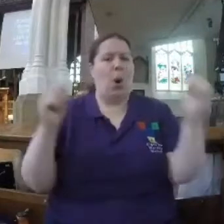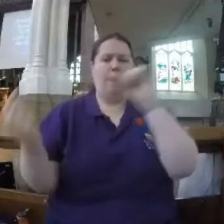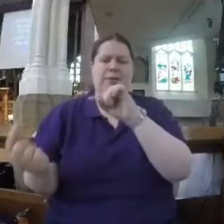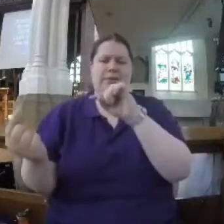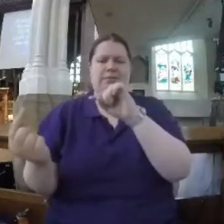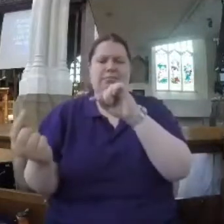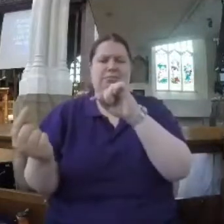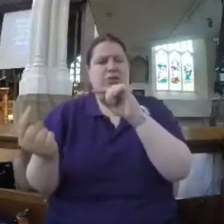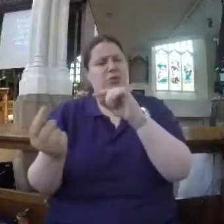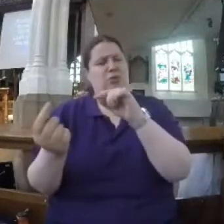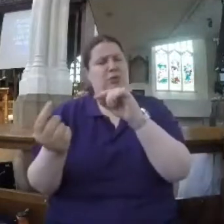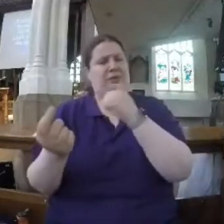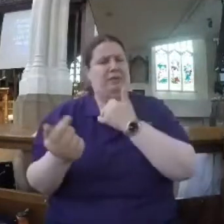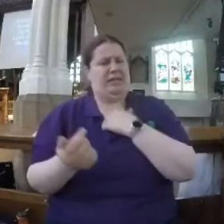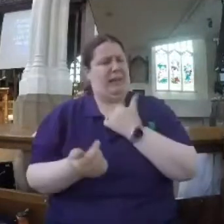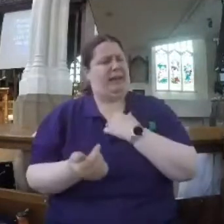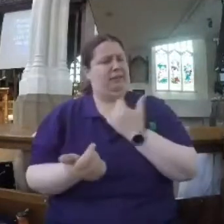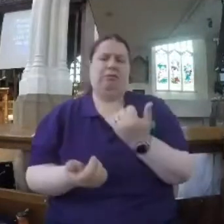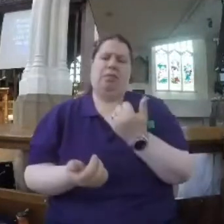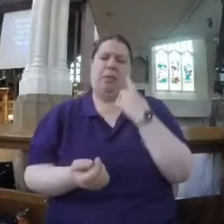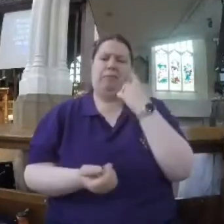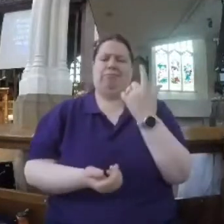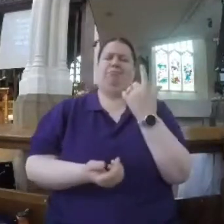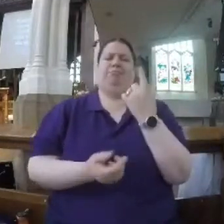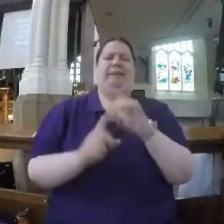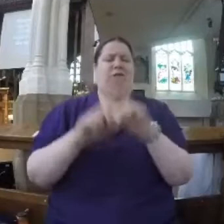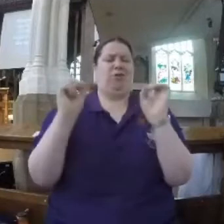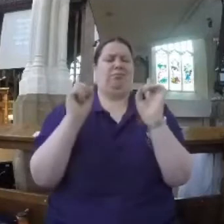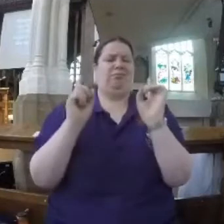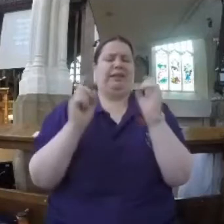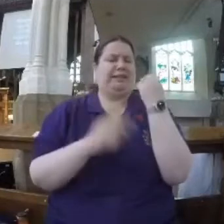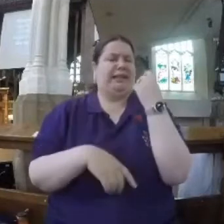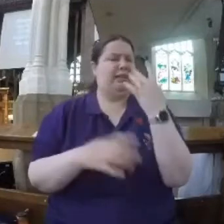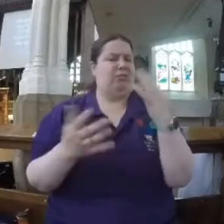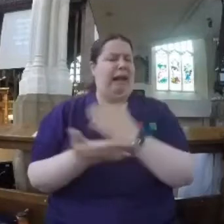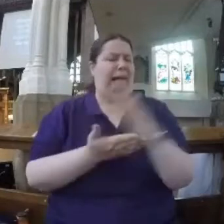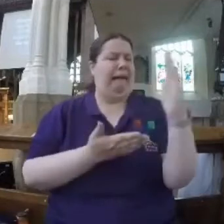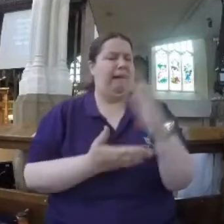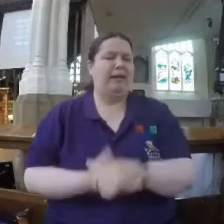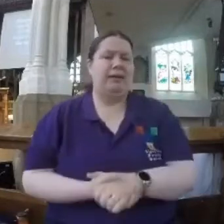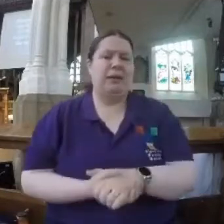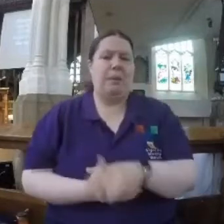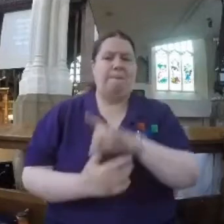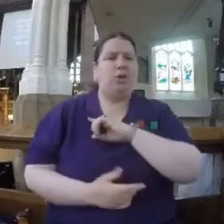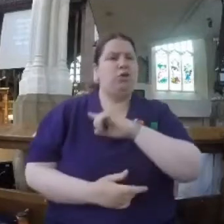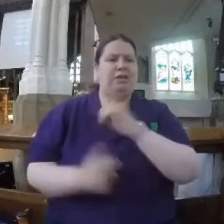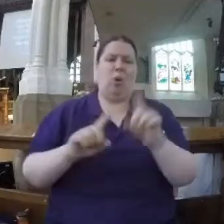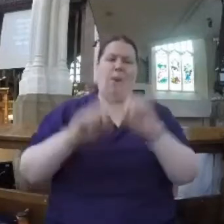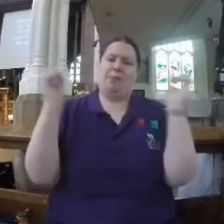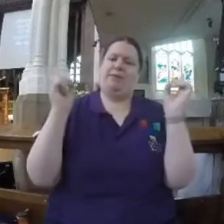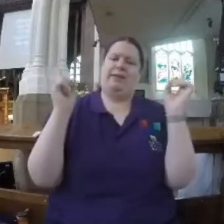world would say is a normal order of things. Something that goes against the flow of humanity's philosophy, the